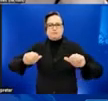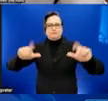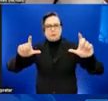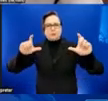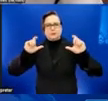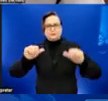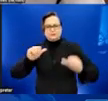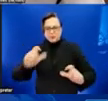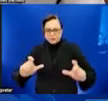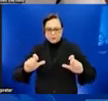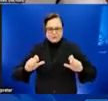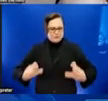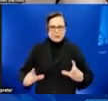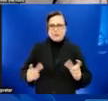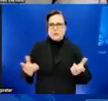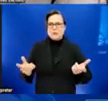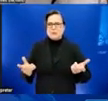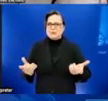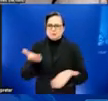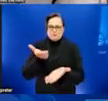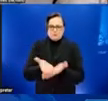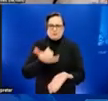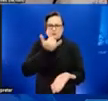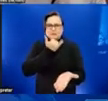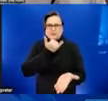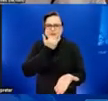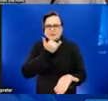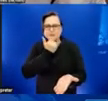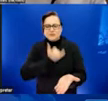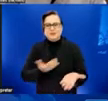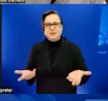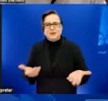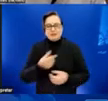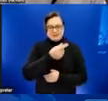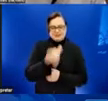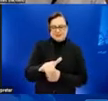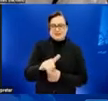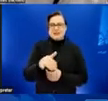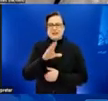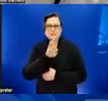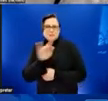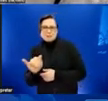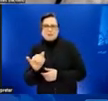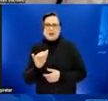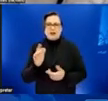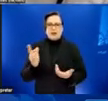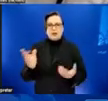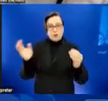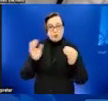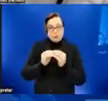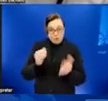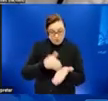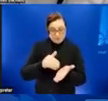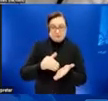that has been disproved that gay and bisexual men are more likely to be pedophiles. That is false.